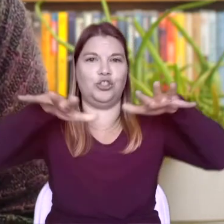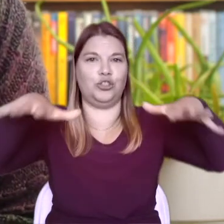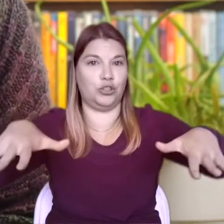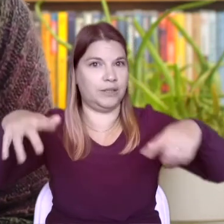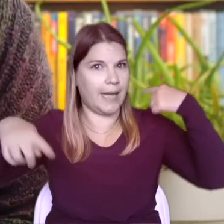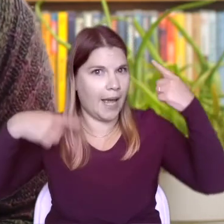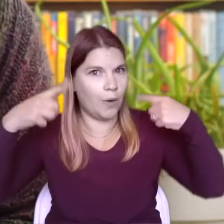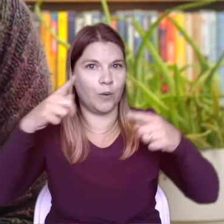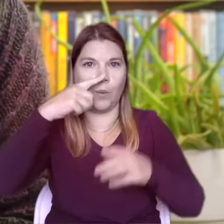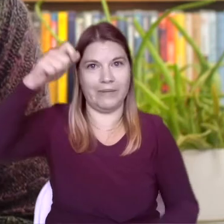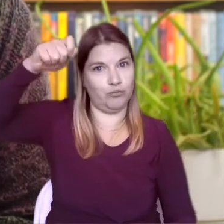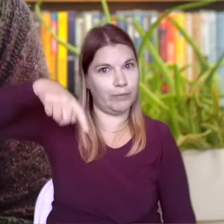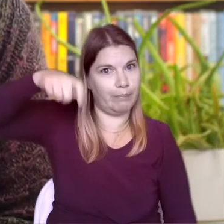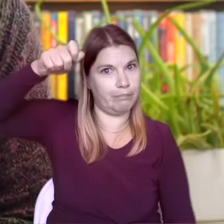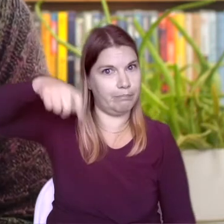to a drip